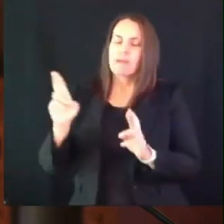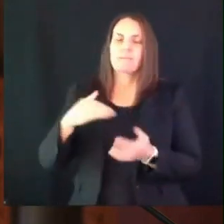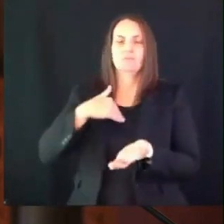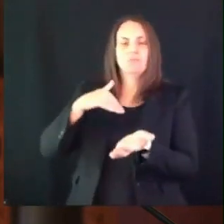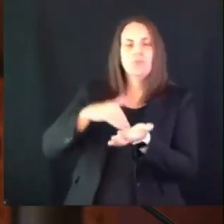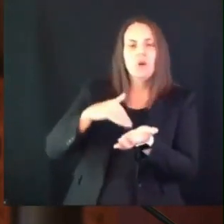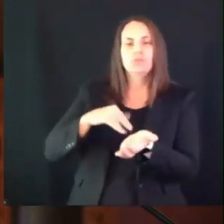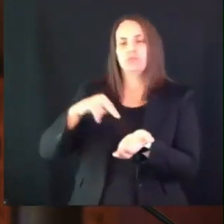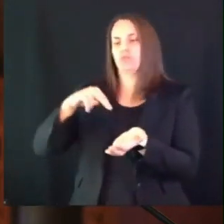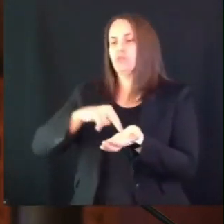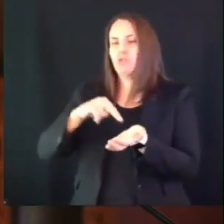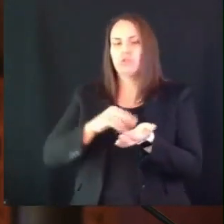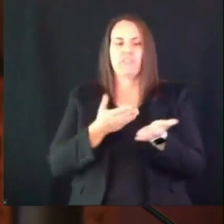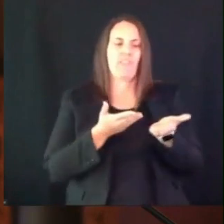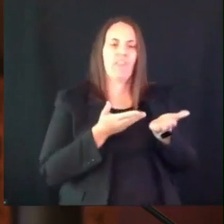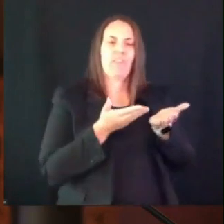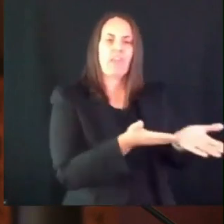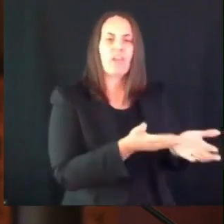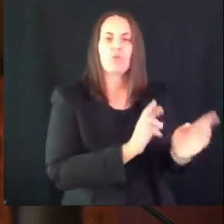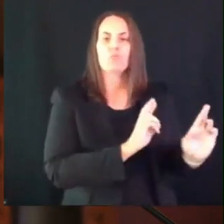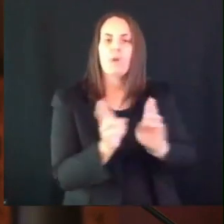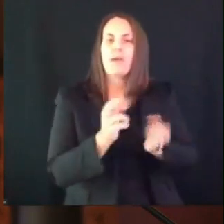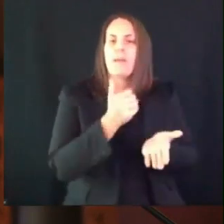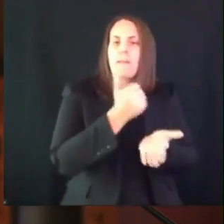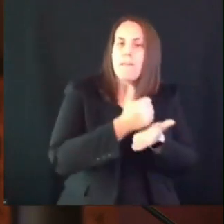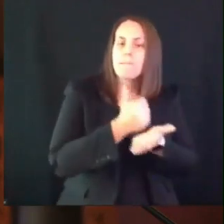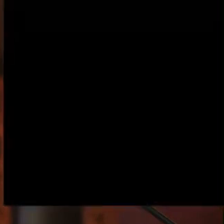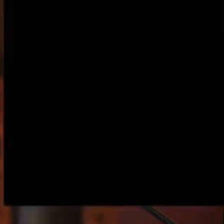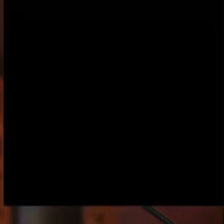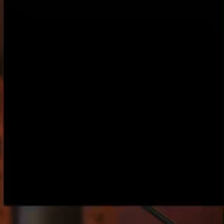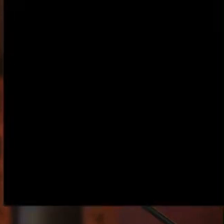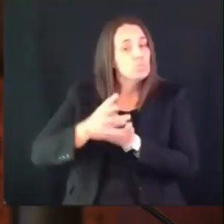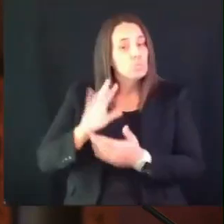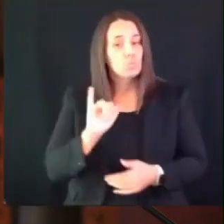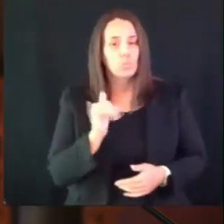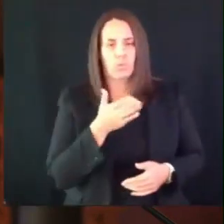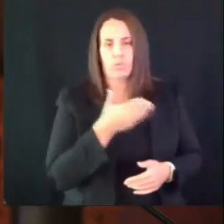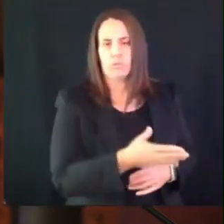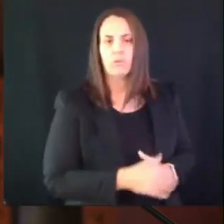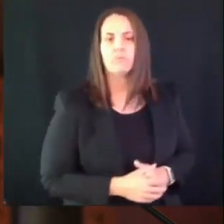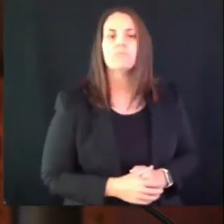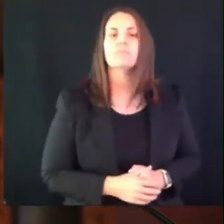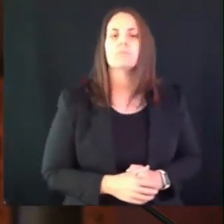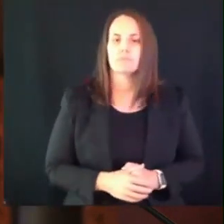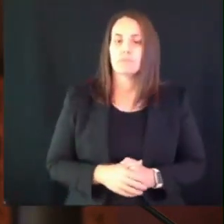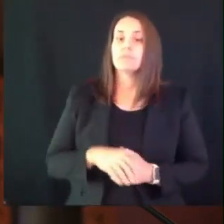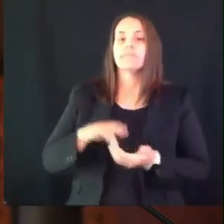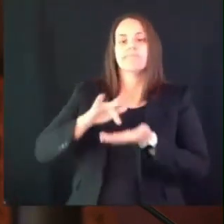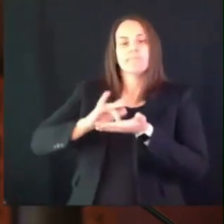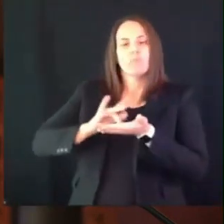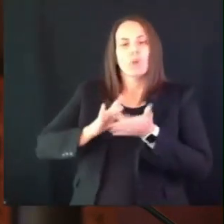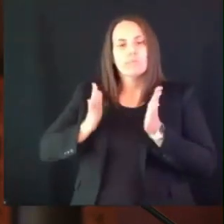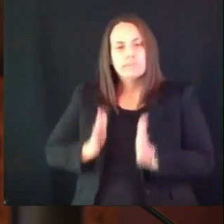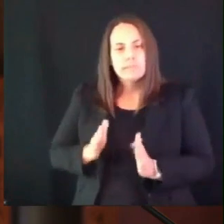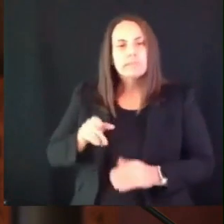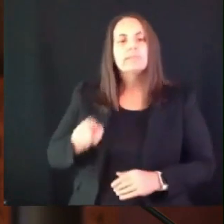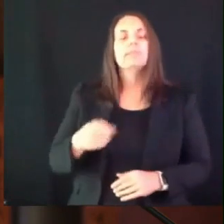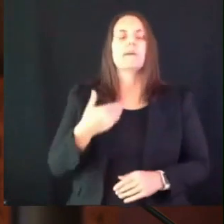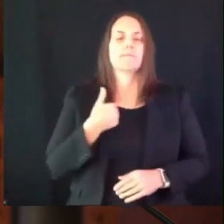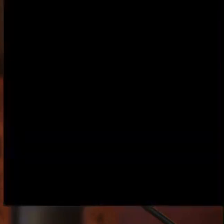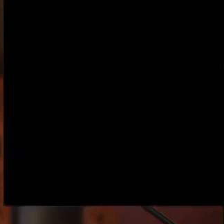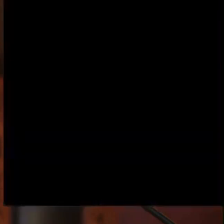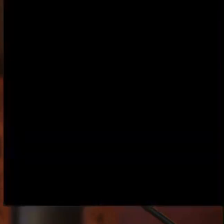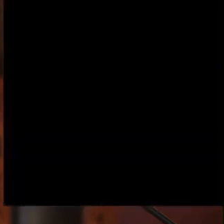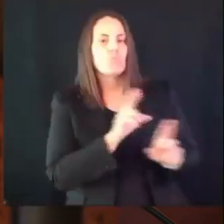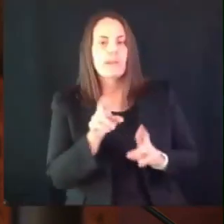surge in cases will lead to more hospitalizations which is why we must be prepared as the governor said we hope we do not